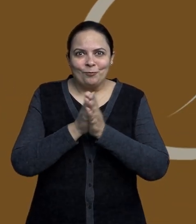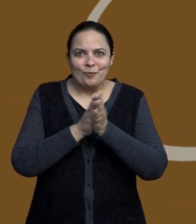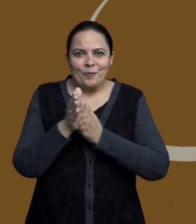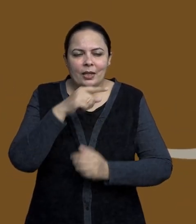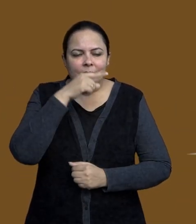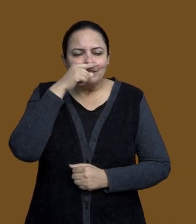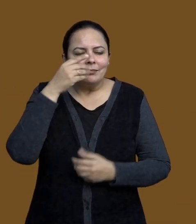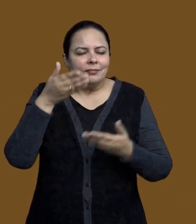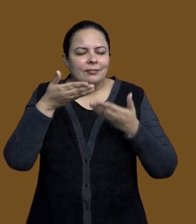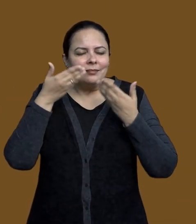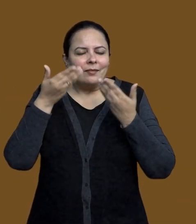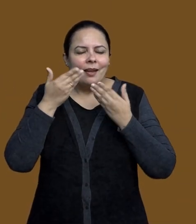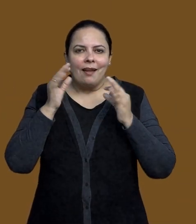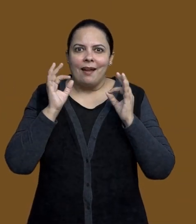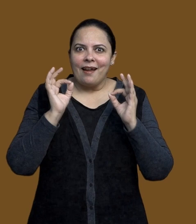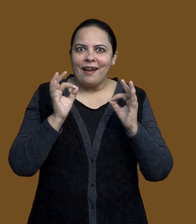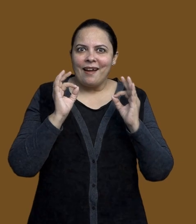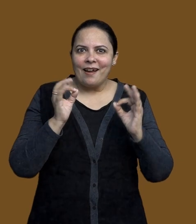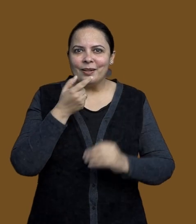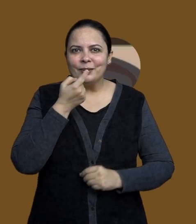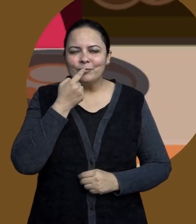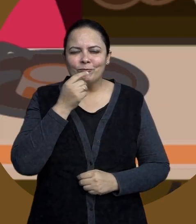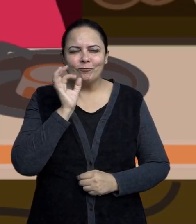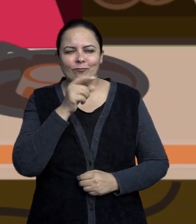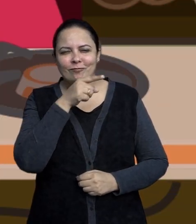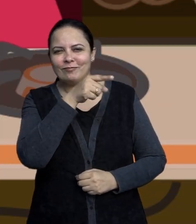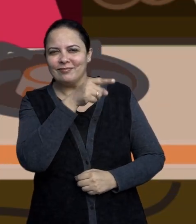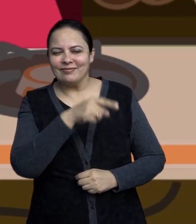Wow, I can smell something yummy.